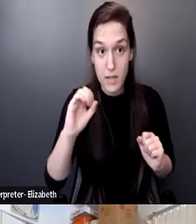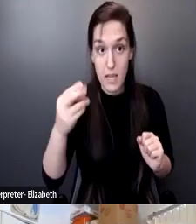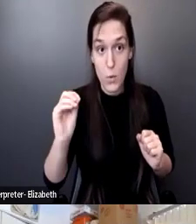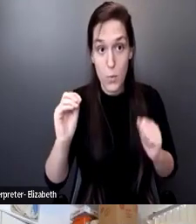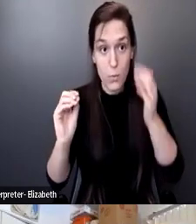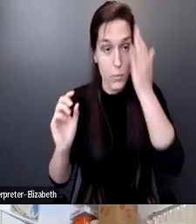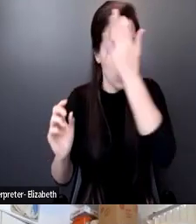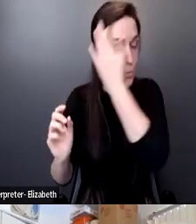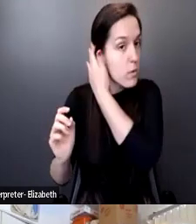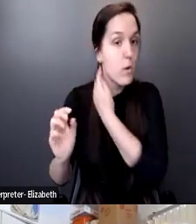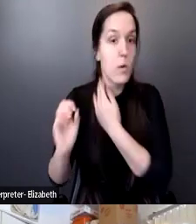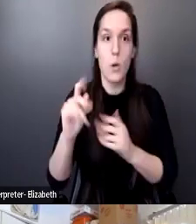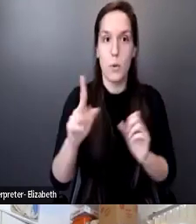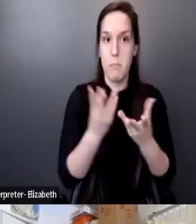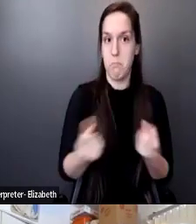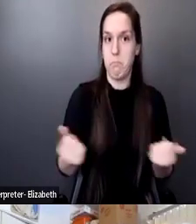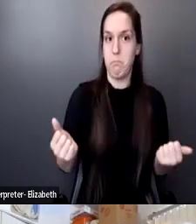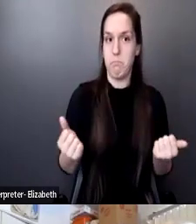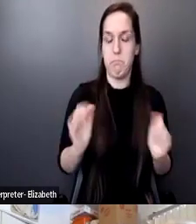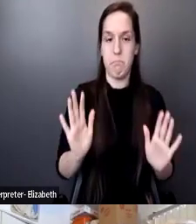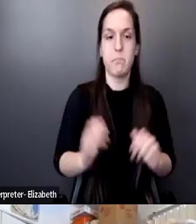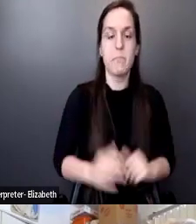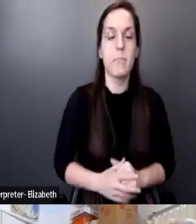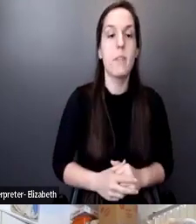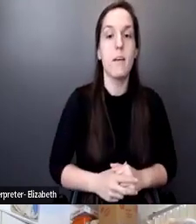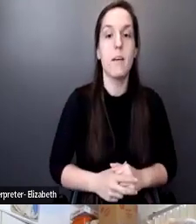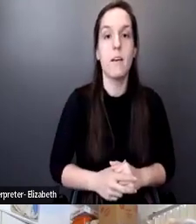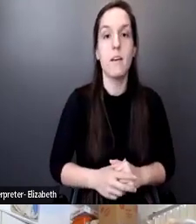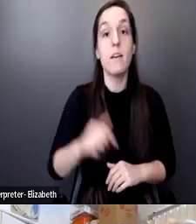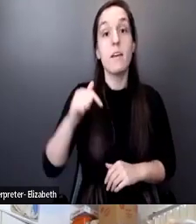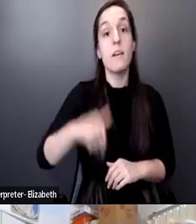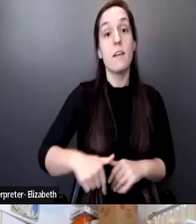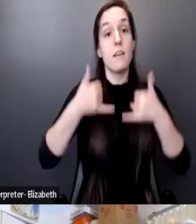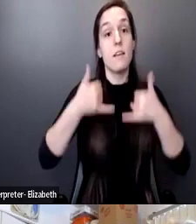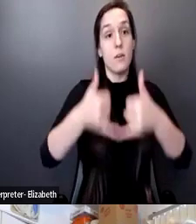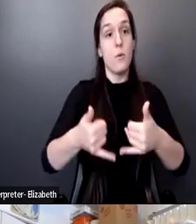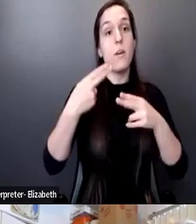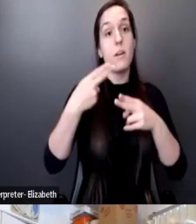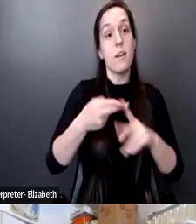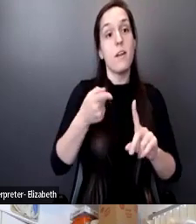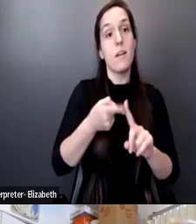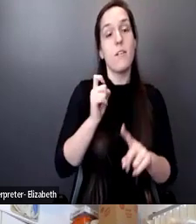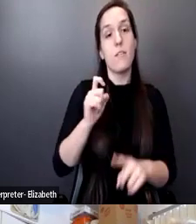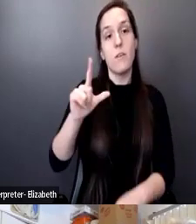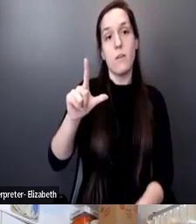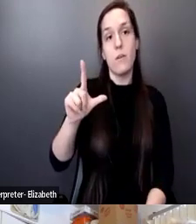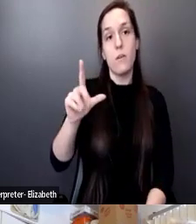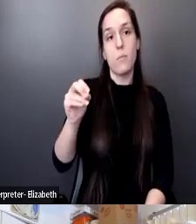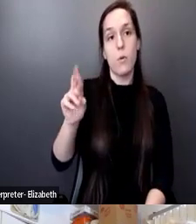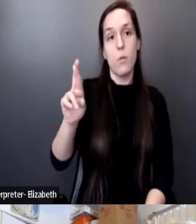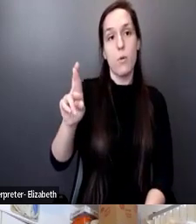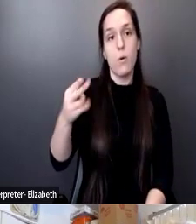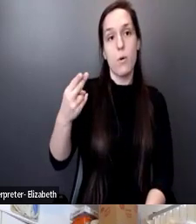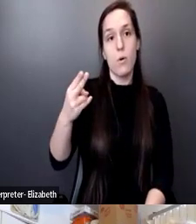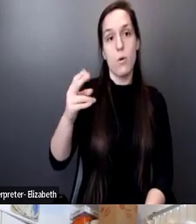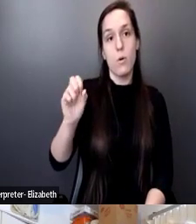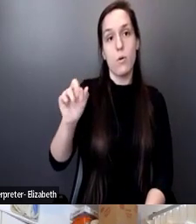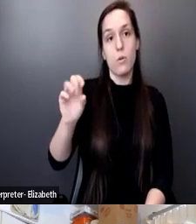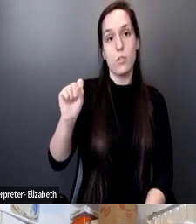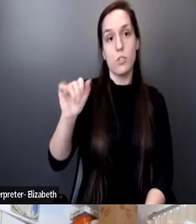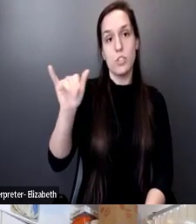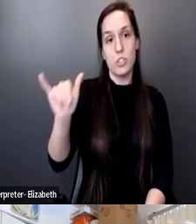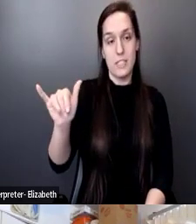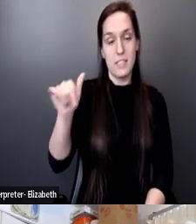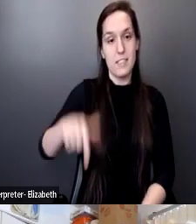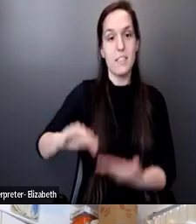Okay. One away. And this award is named after Laura Hershey, who is someone that our community